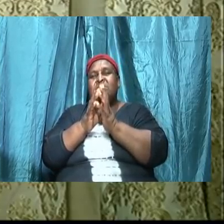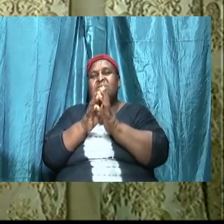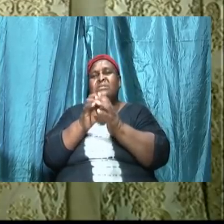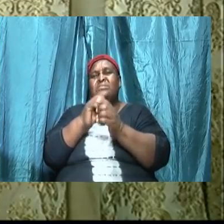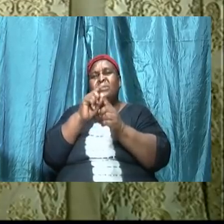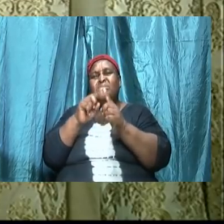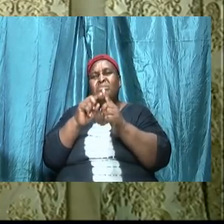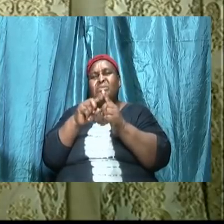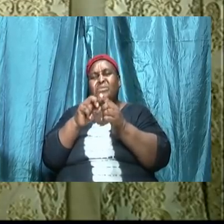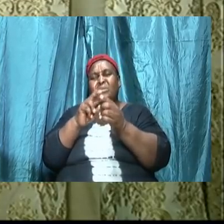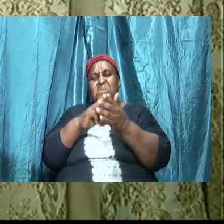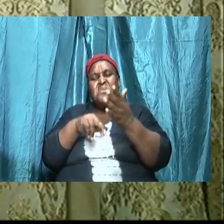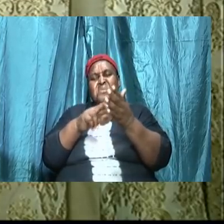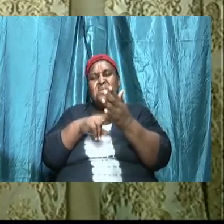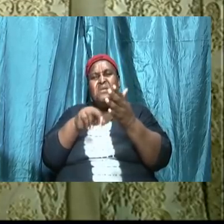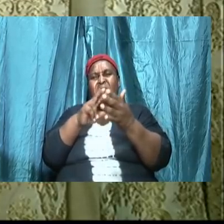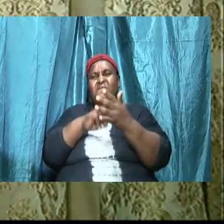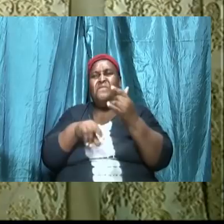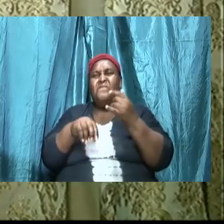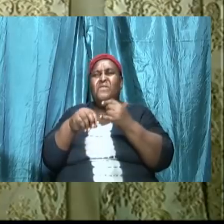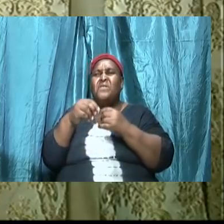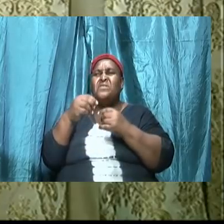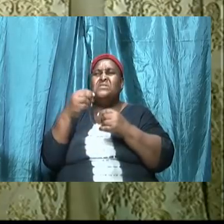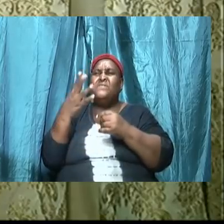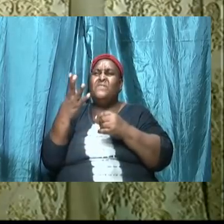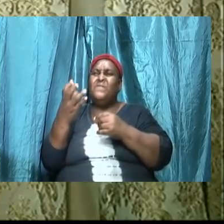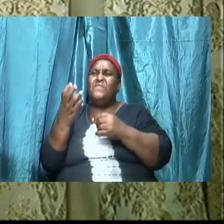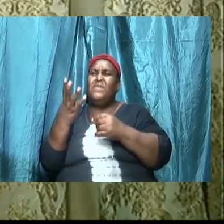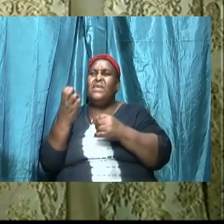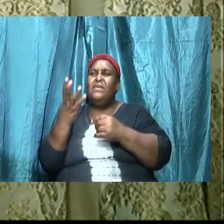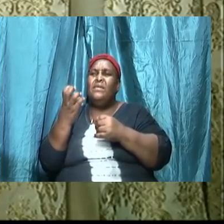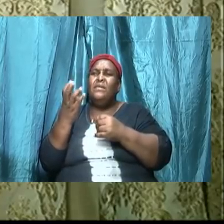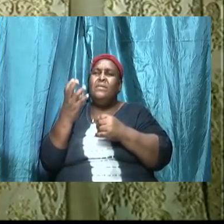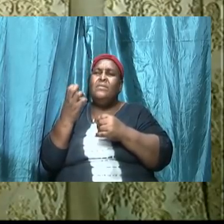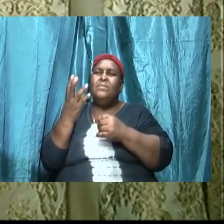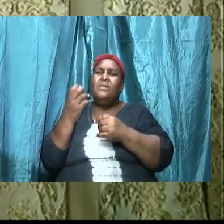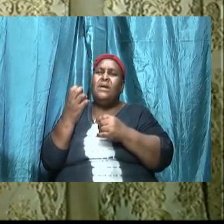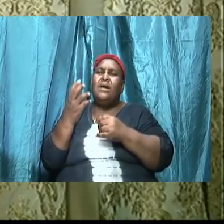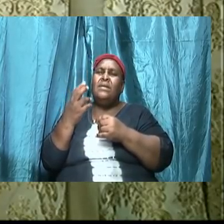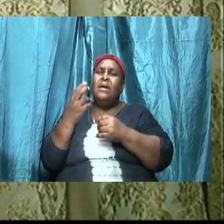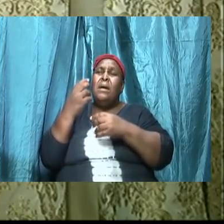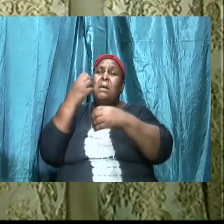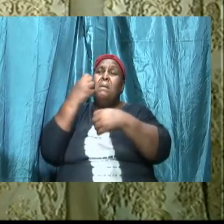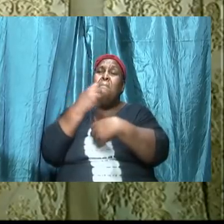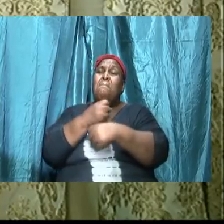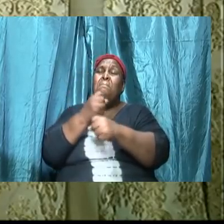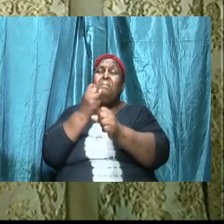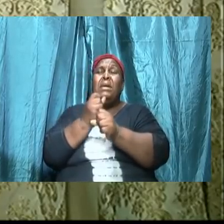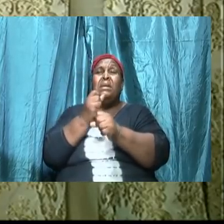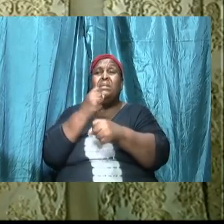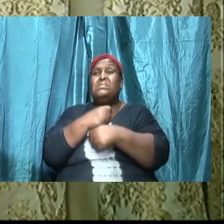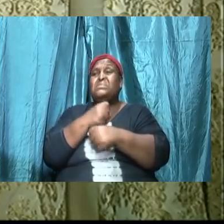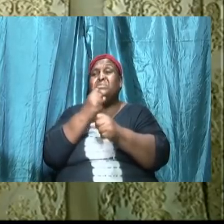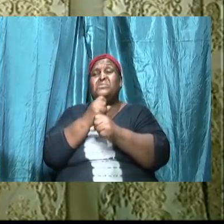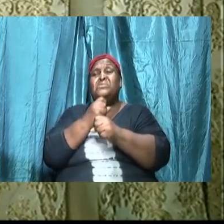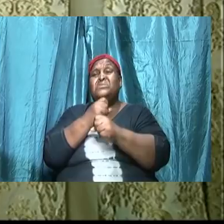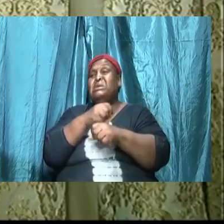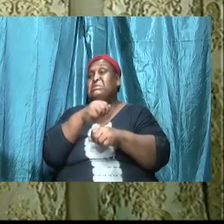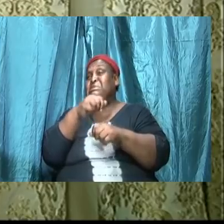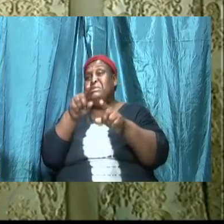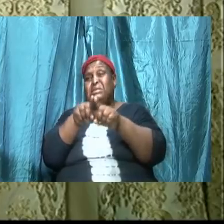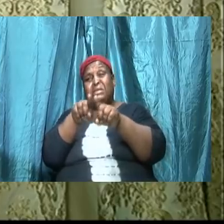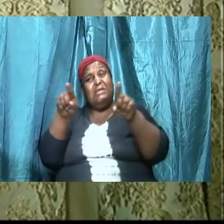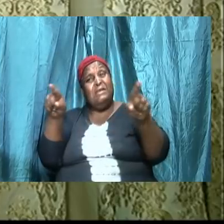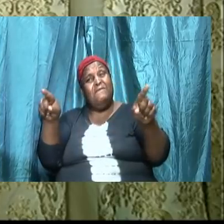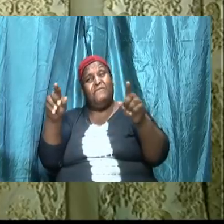verse 15 we don't remember the flow of what was happening from the top but make it was another make it